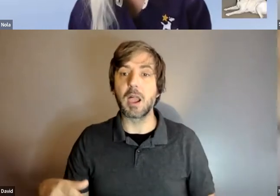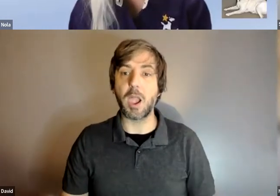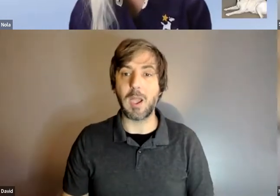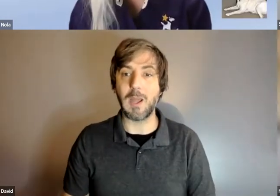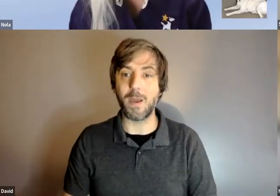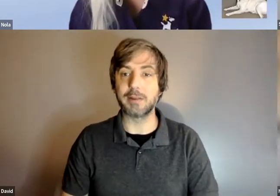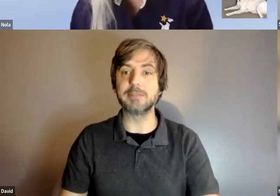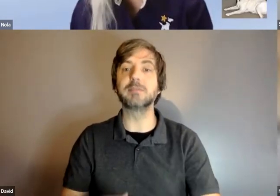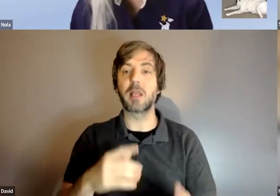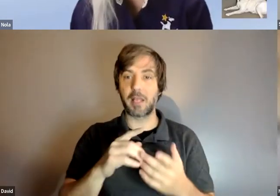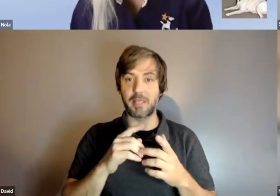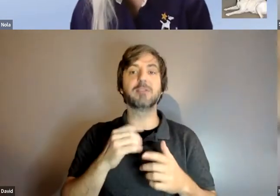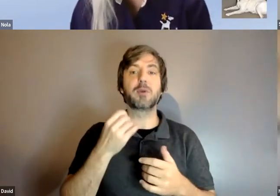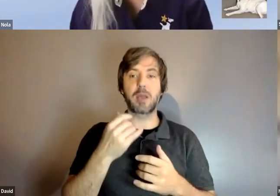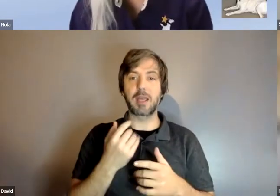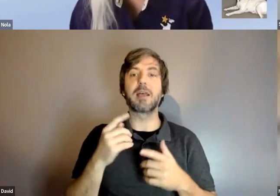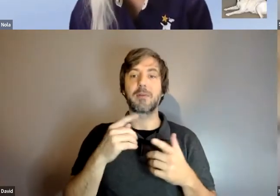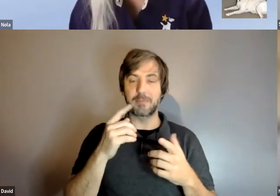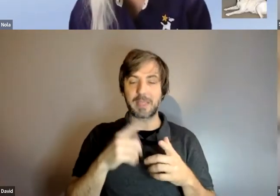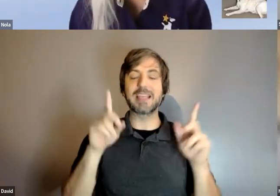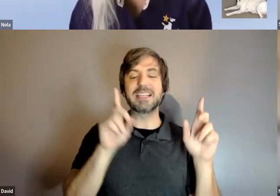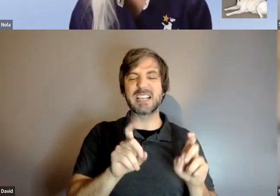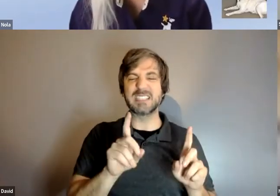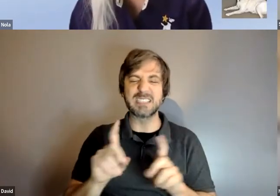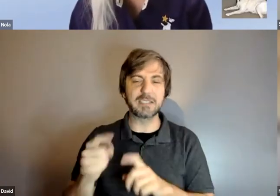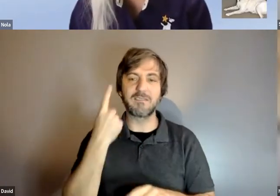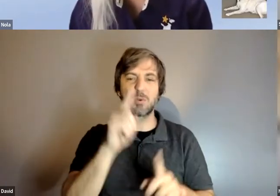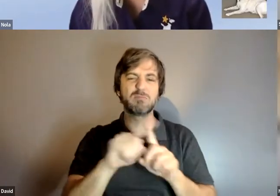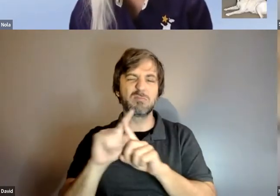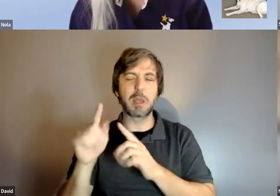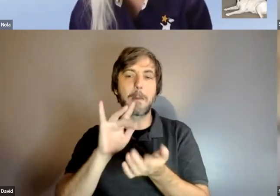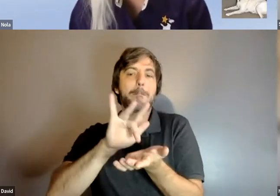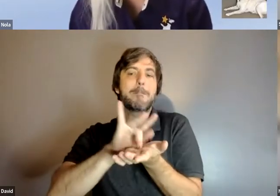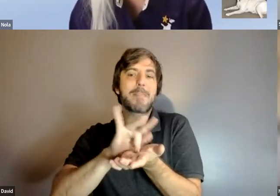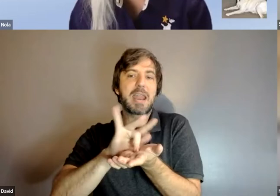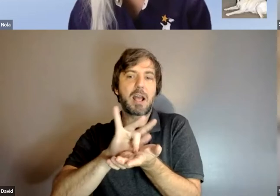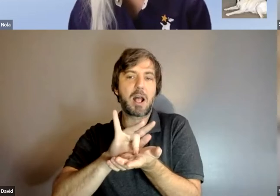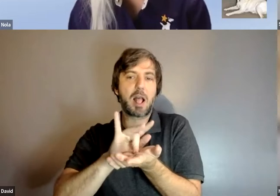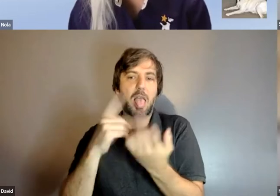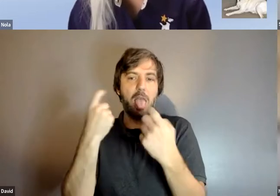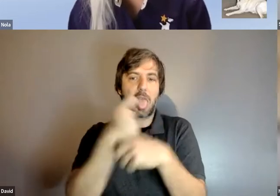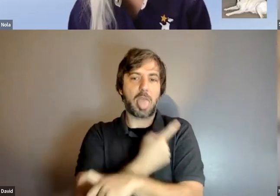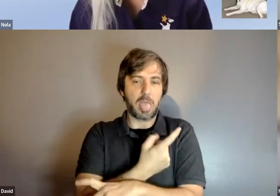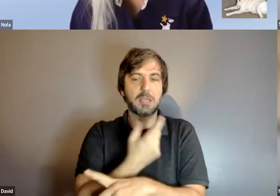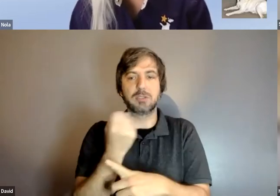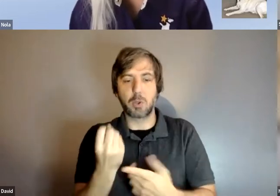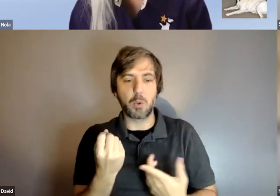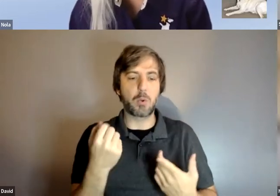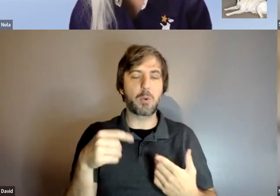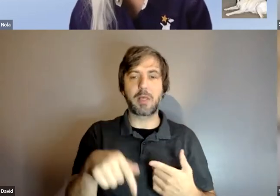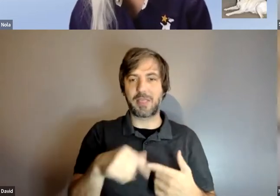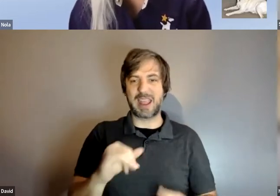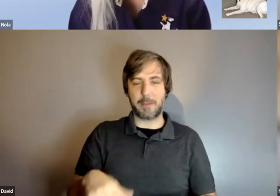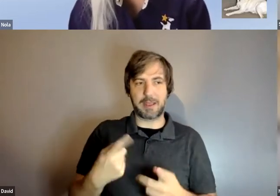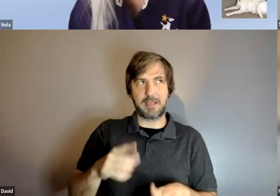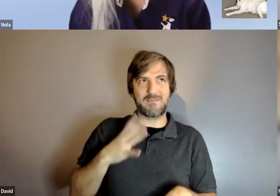tested for for different medical anomalies um and once that passes um he starts his formal training with this happened in